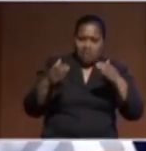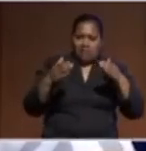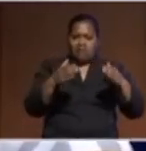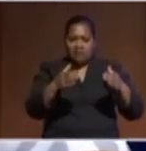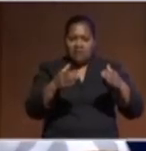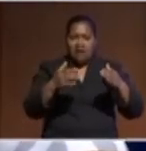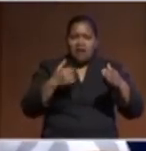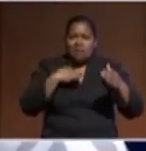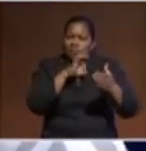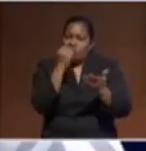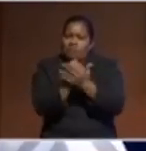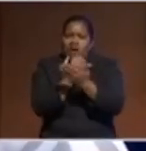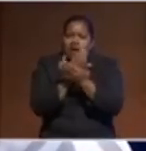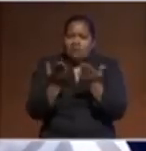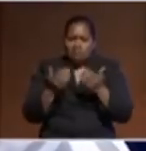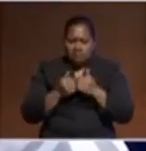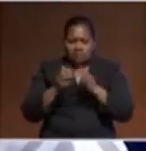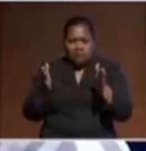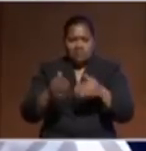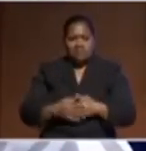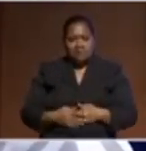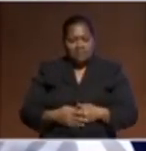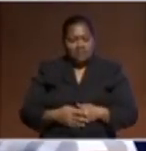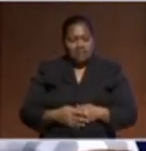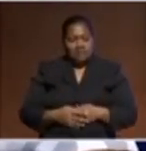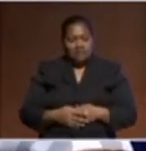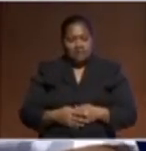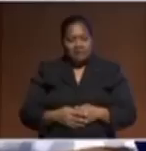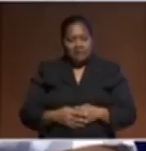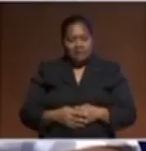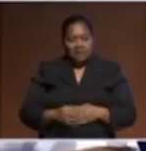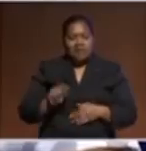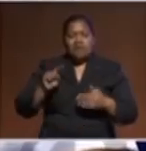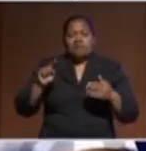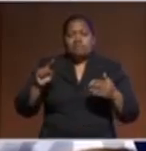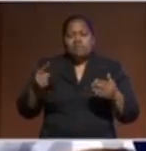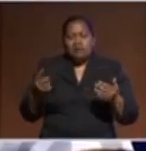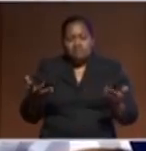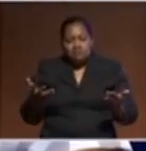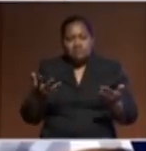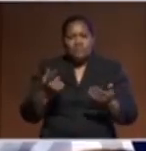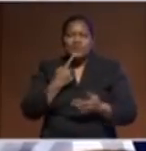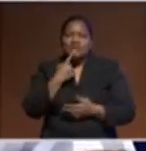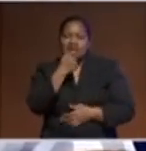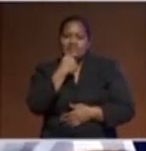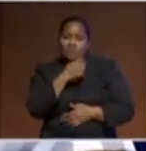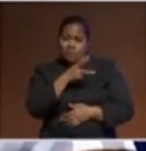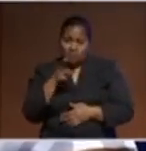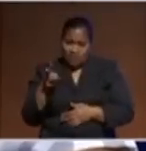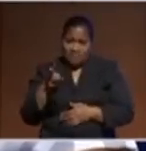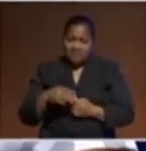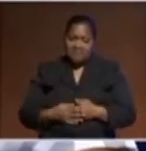begin with, Autry. Thank you as a moderator. But just to maybe say a few words of an opening.